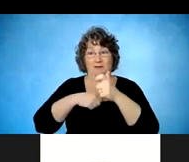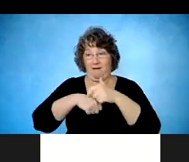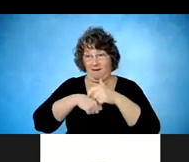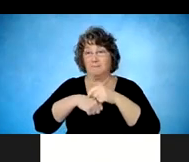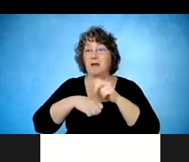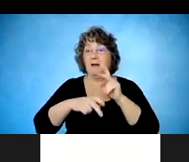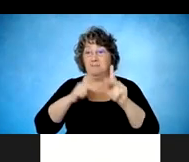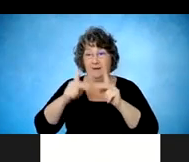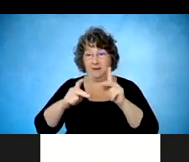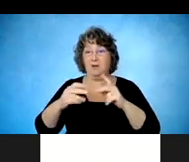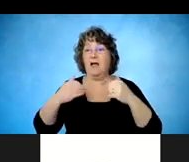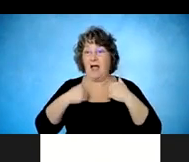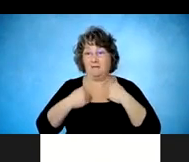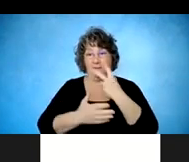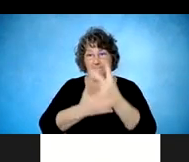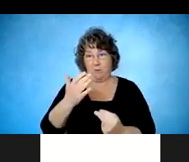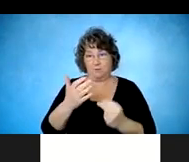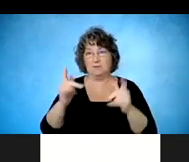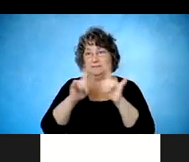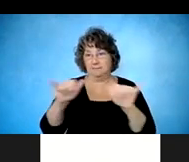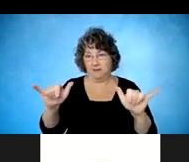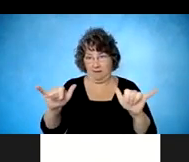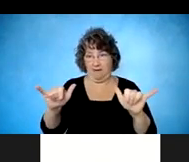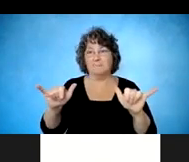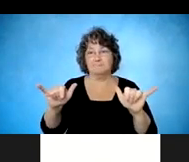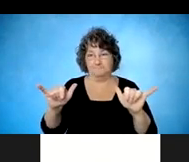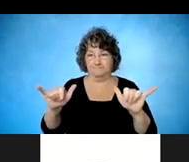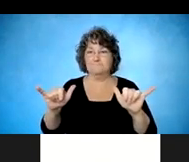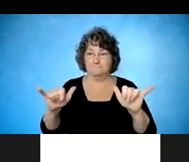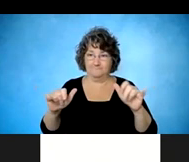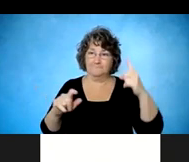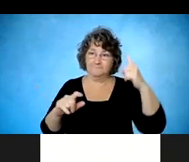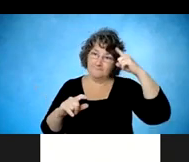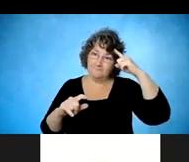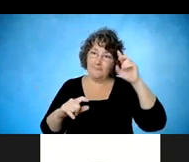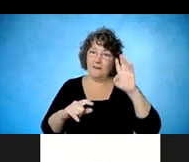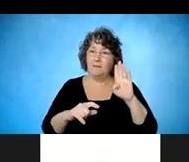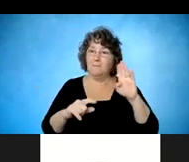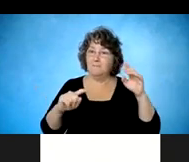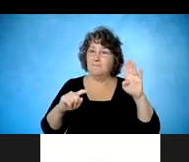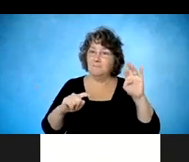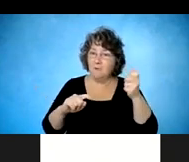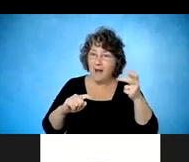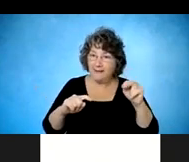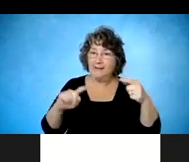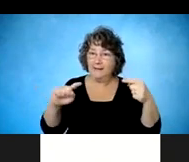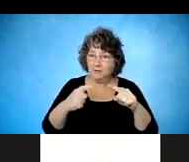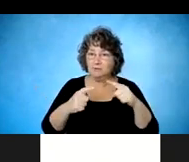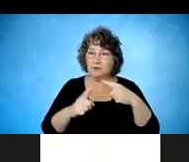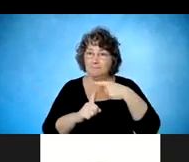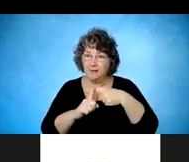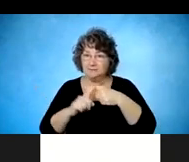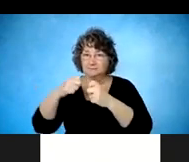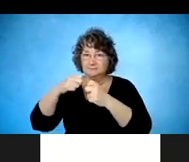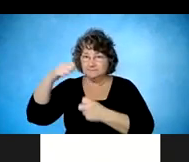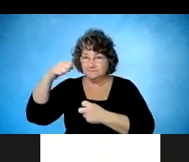concomitant traumatic brain injury. Thankfully, more often than not, it's minor, but it could also be moderate at the beginning